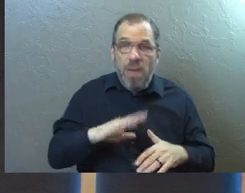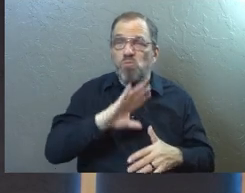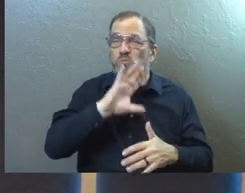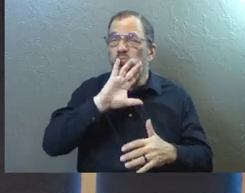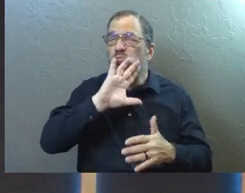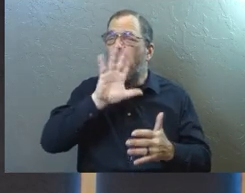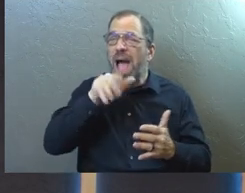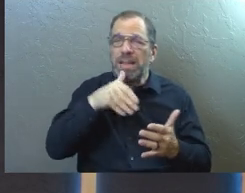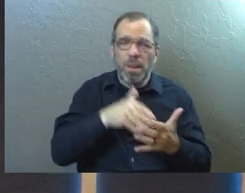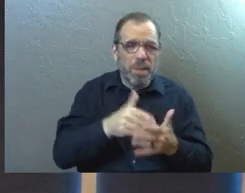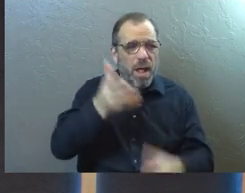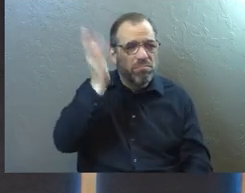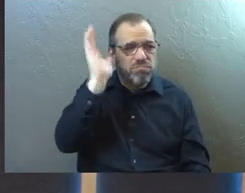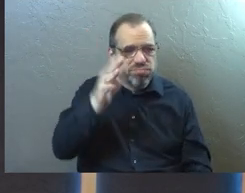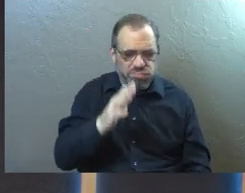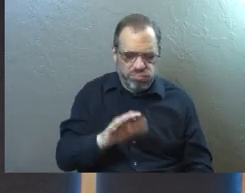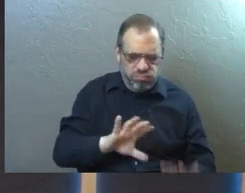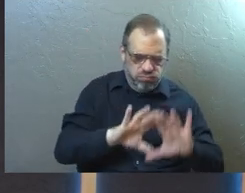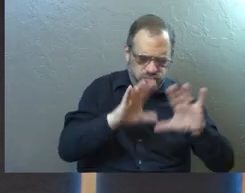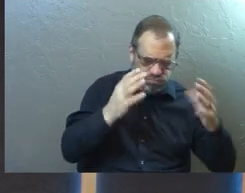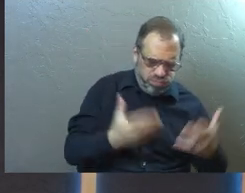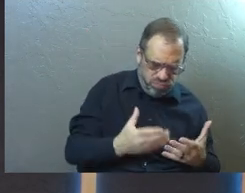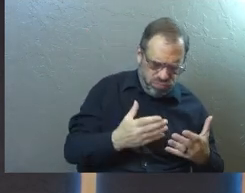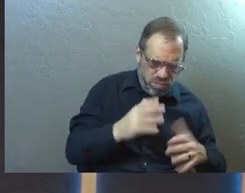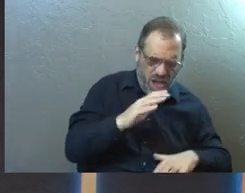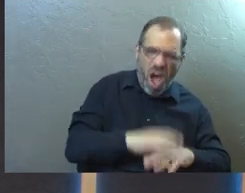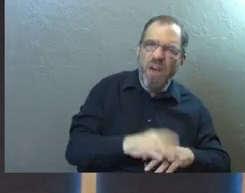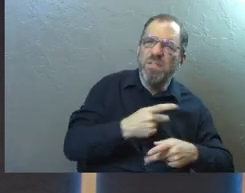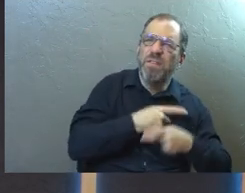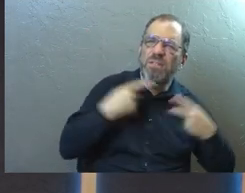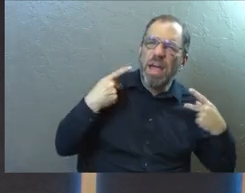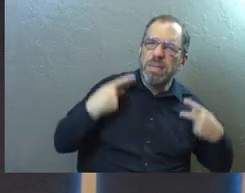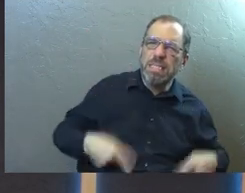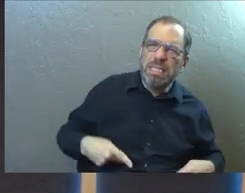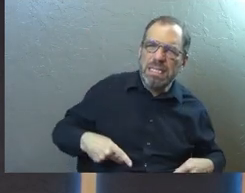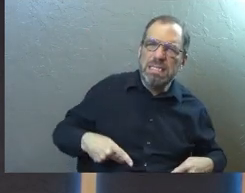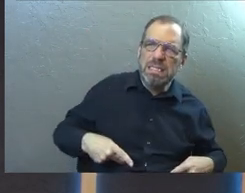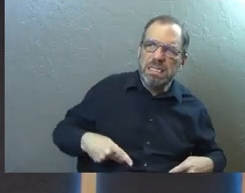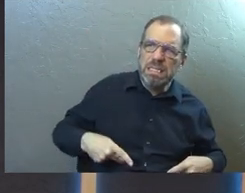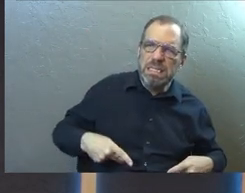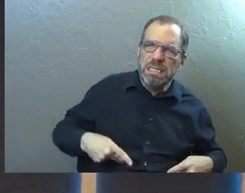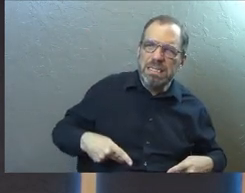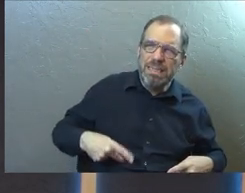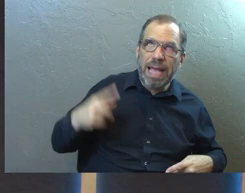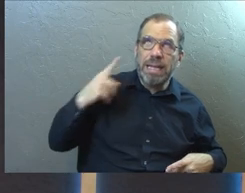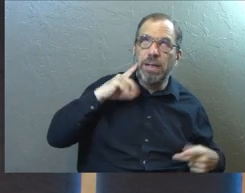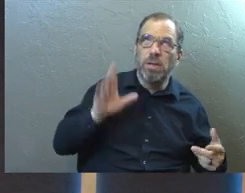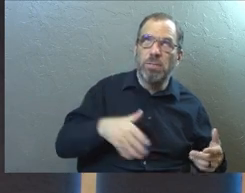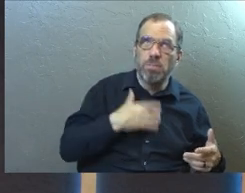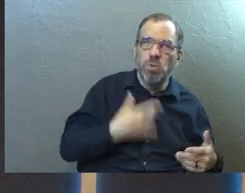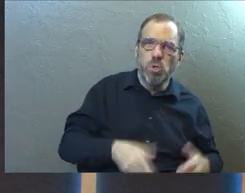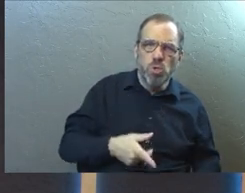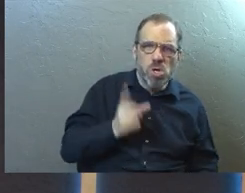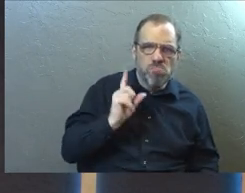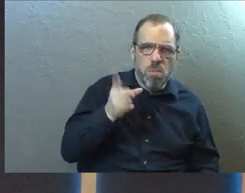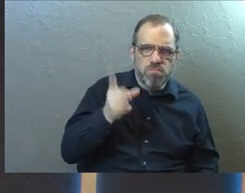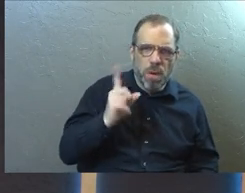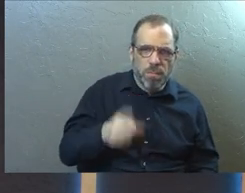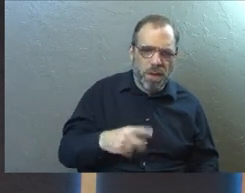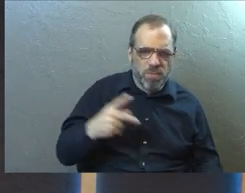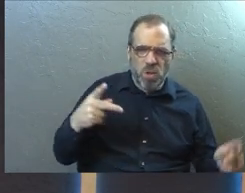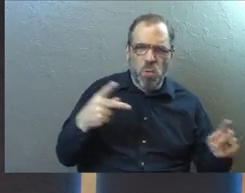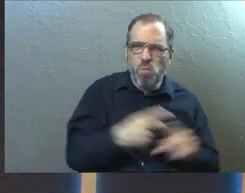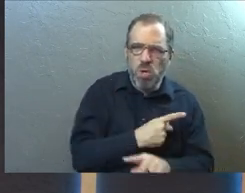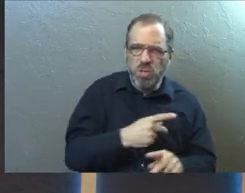the midst of that sort of moment, these group of people belonging to the sect of the Pharisees. So I hear the dun-dun-dun music because it's like they're always just the